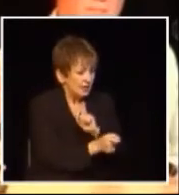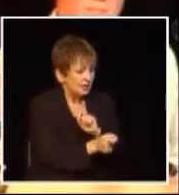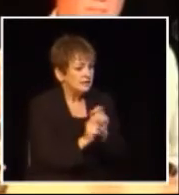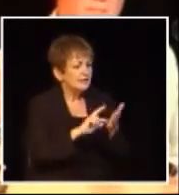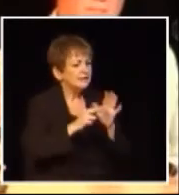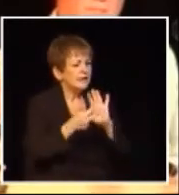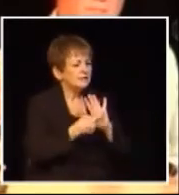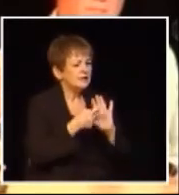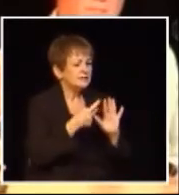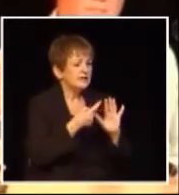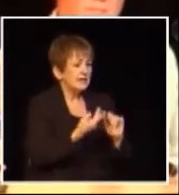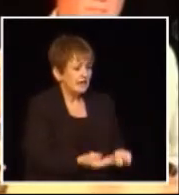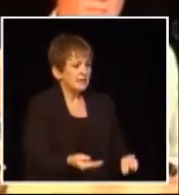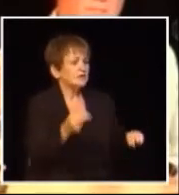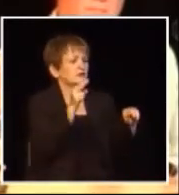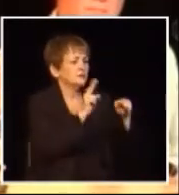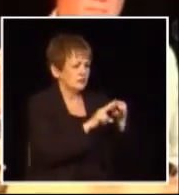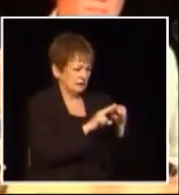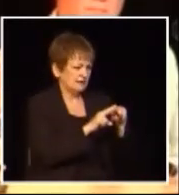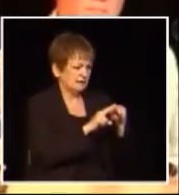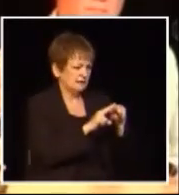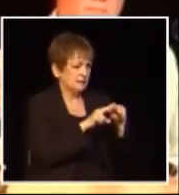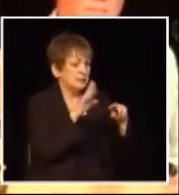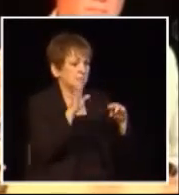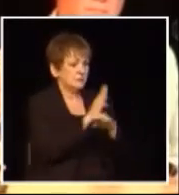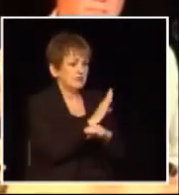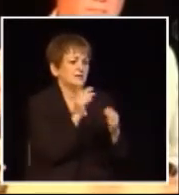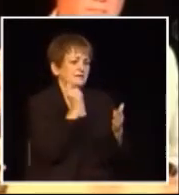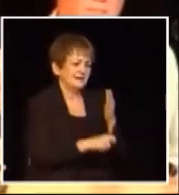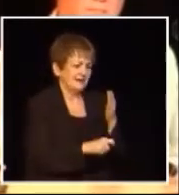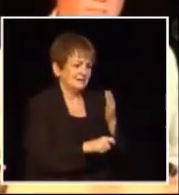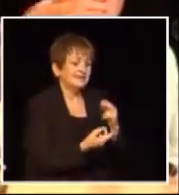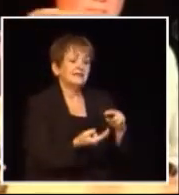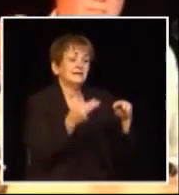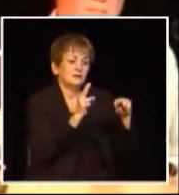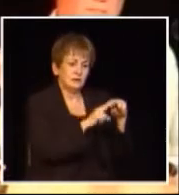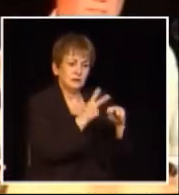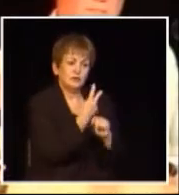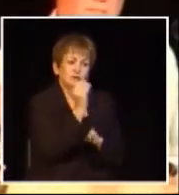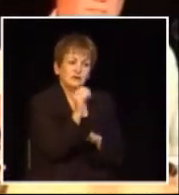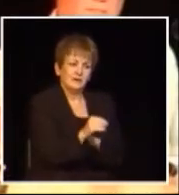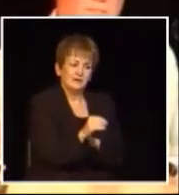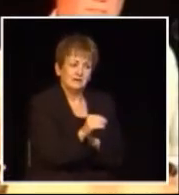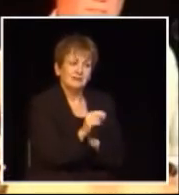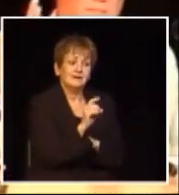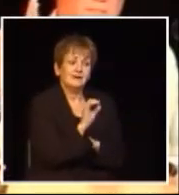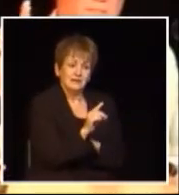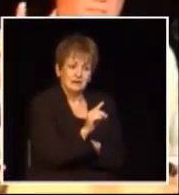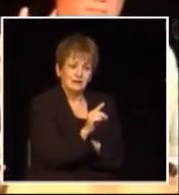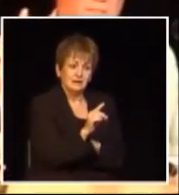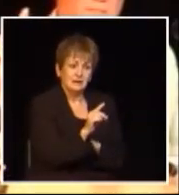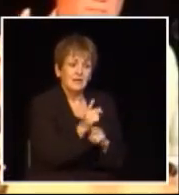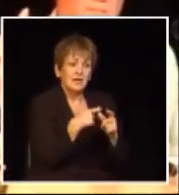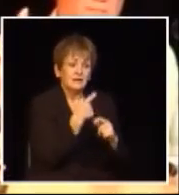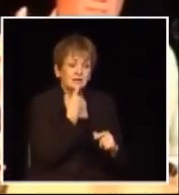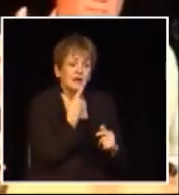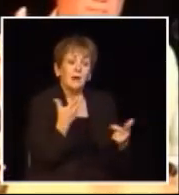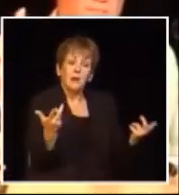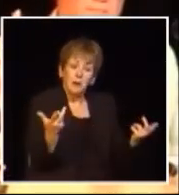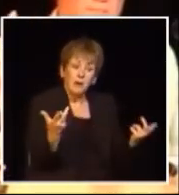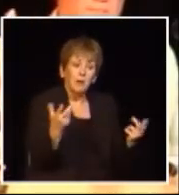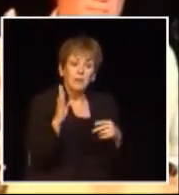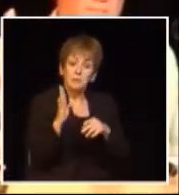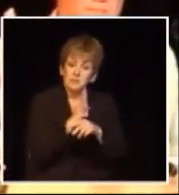they reduced the corporate income tax or they increased the corporate income tax by two percentage